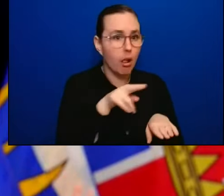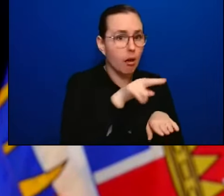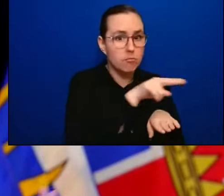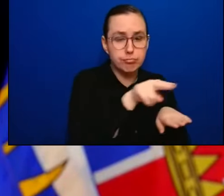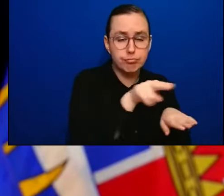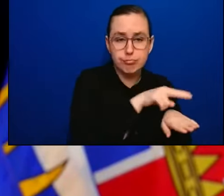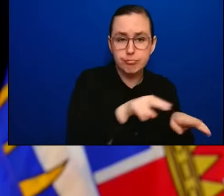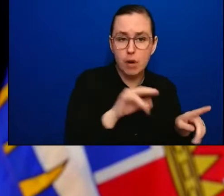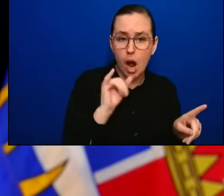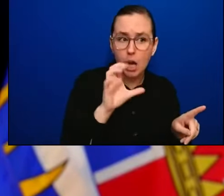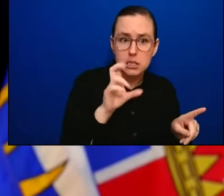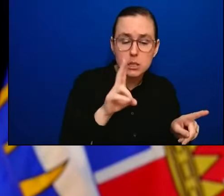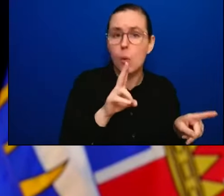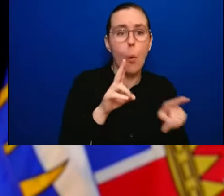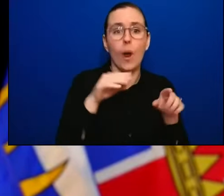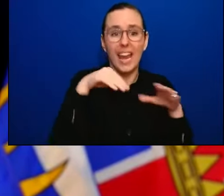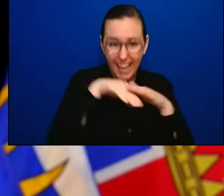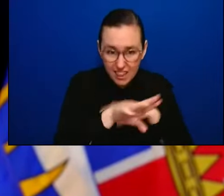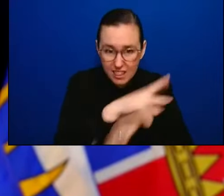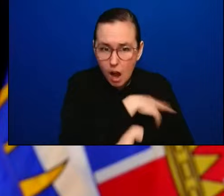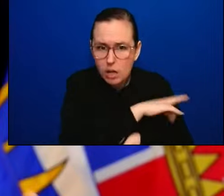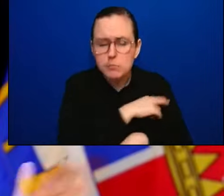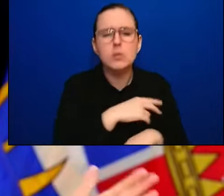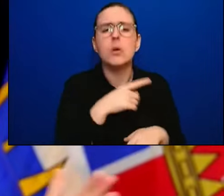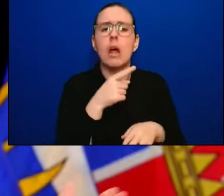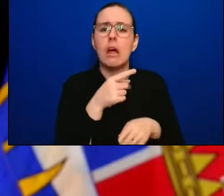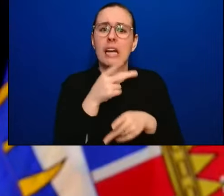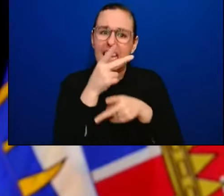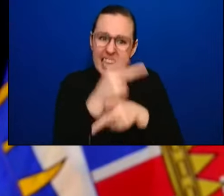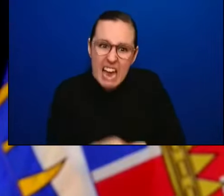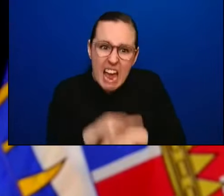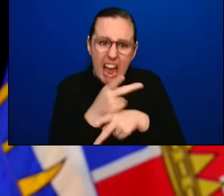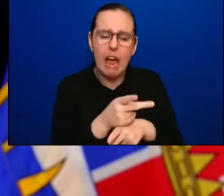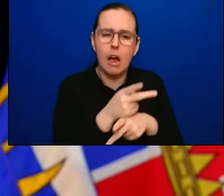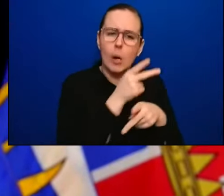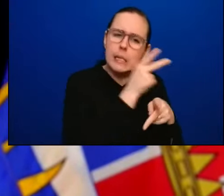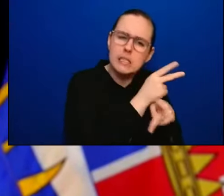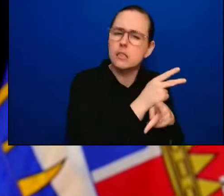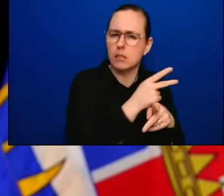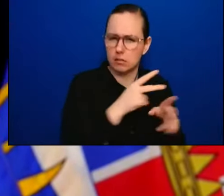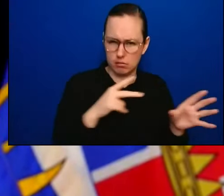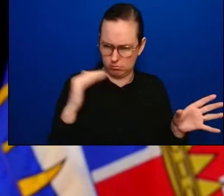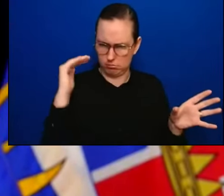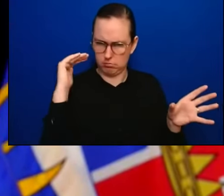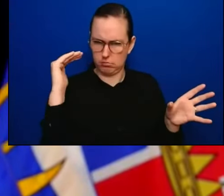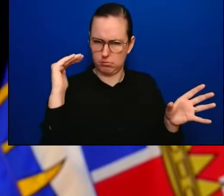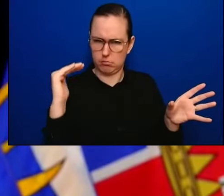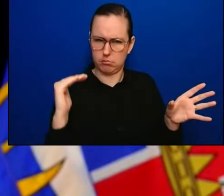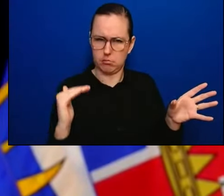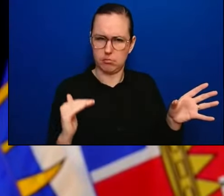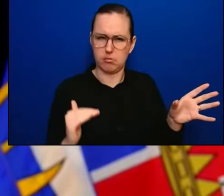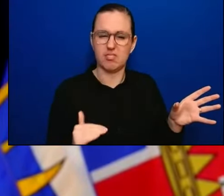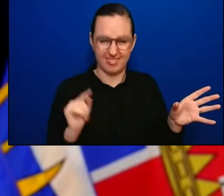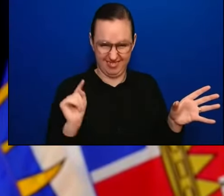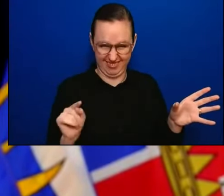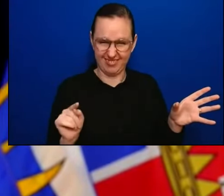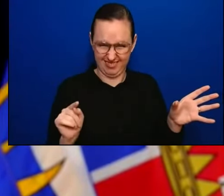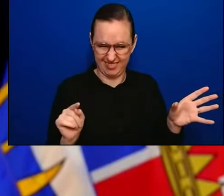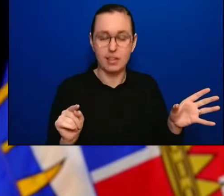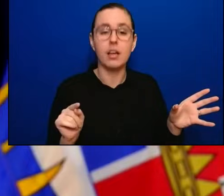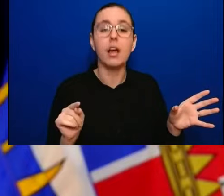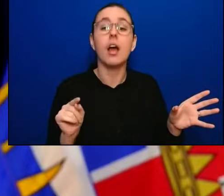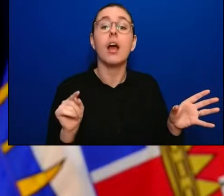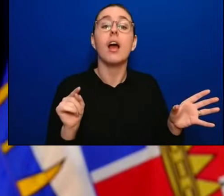In which beds? So this is a more, as we went to the census